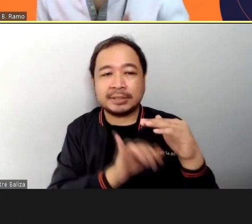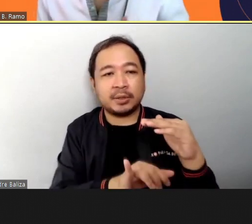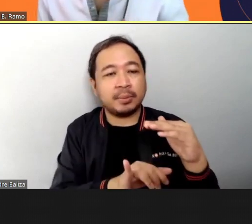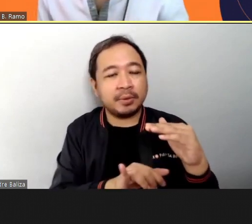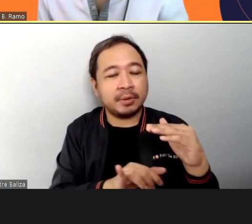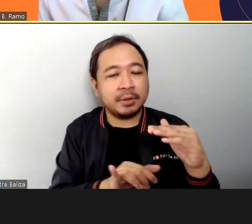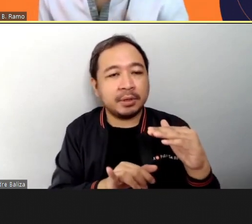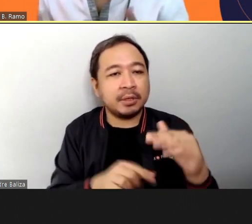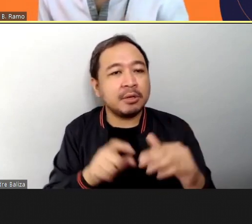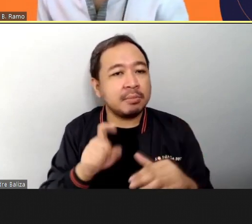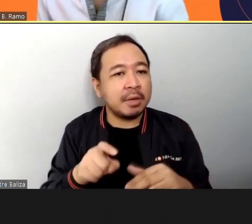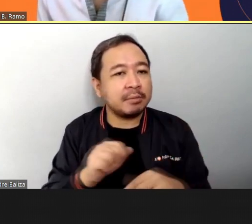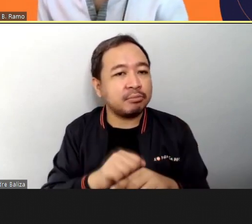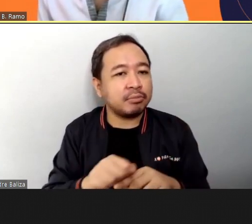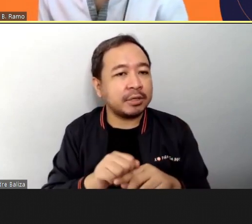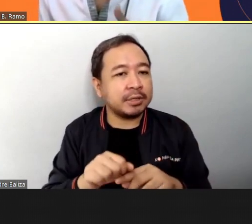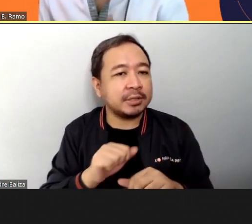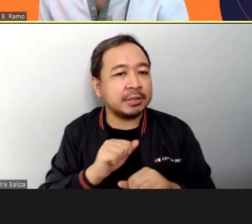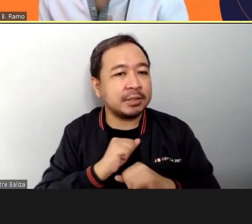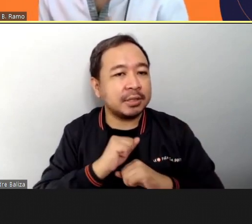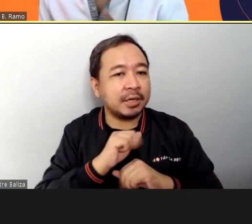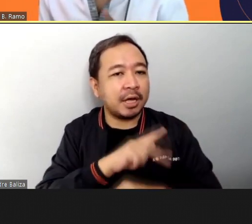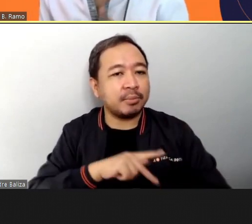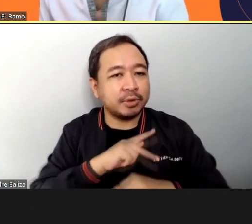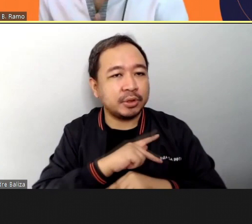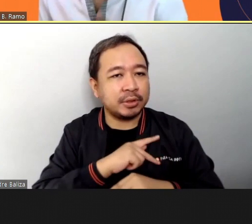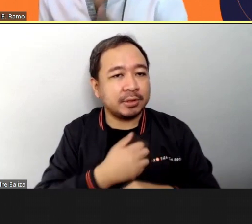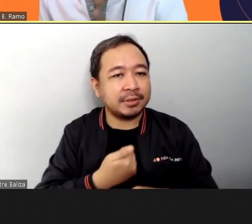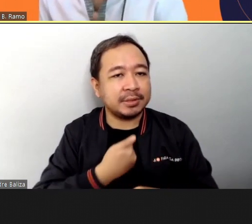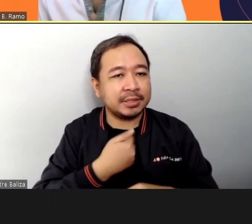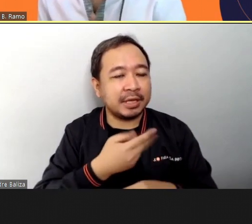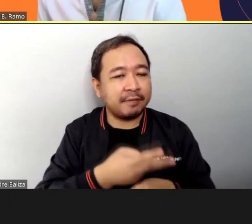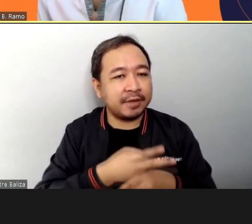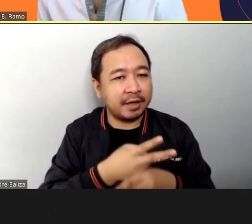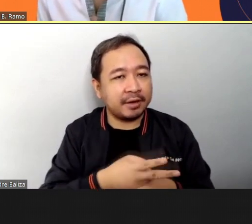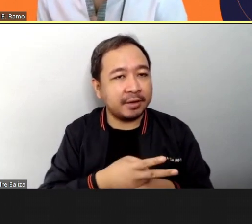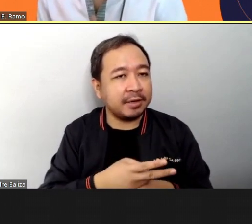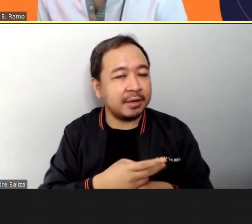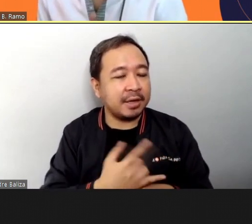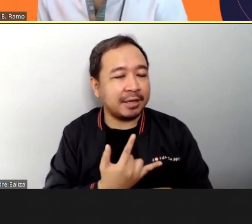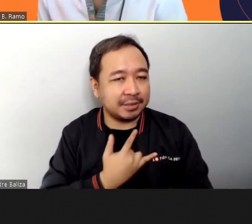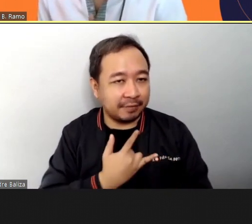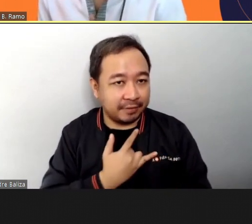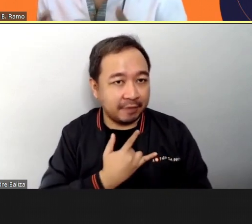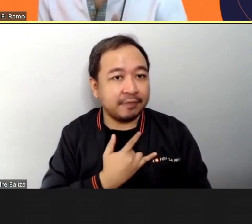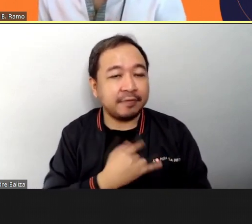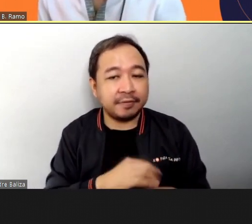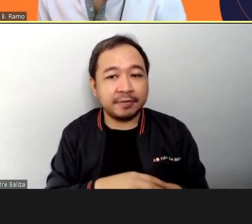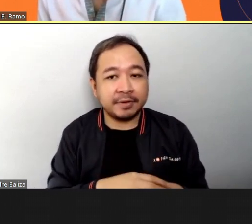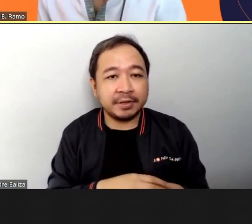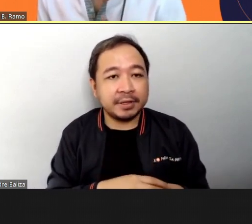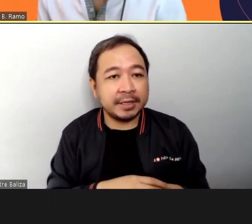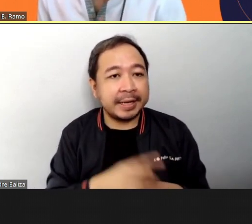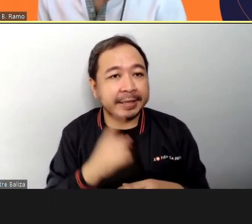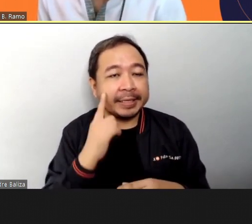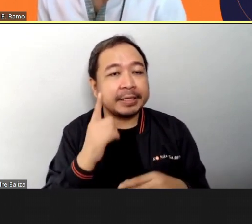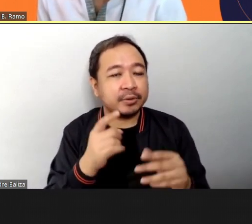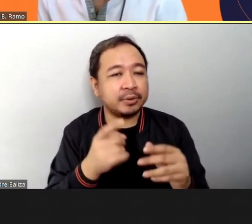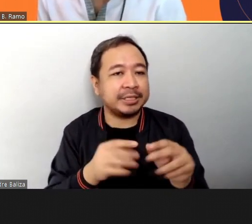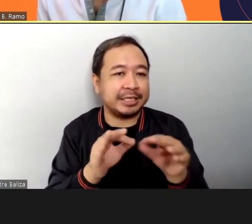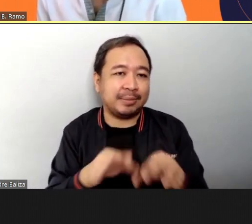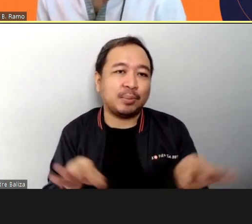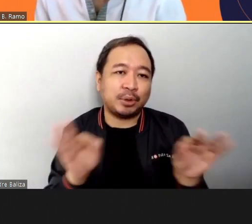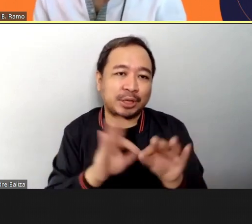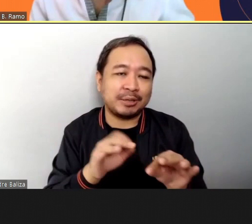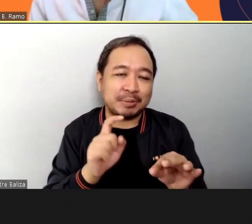must practice gratitude self-care and self-love and I think it's the most important thing that we must consider